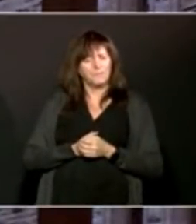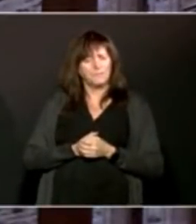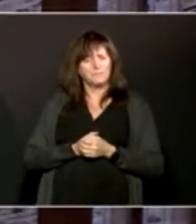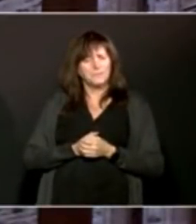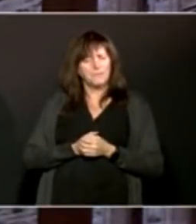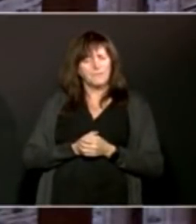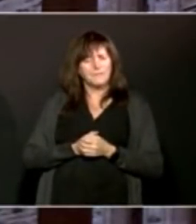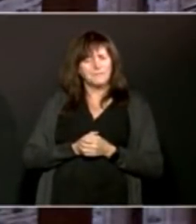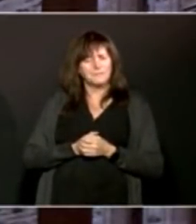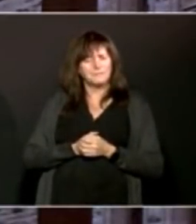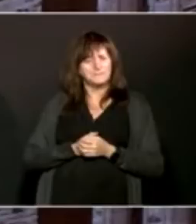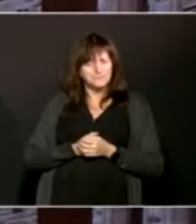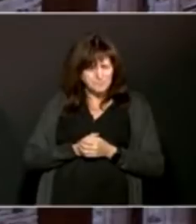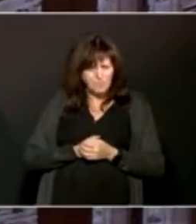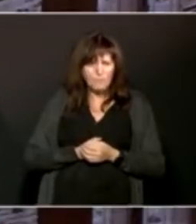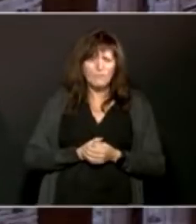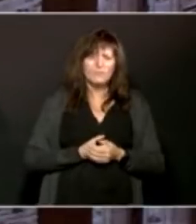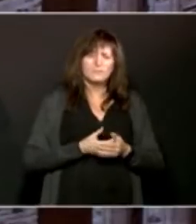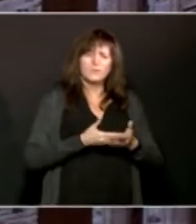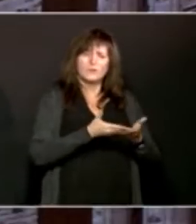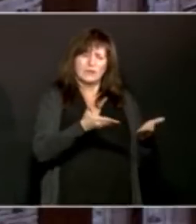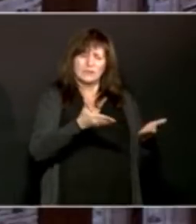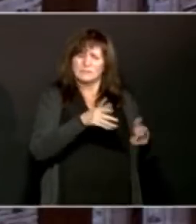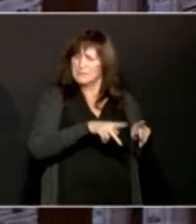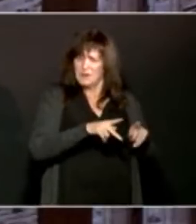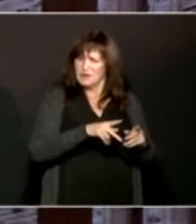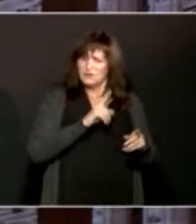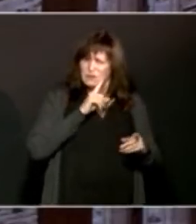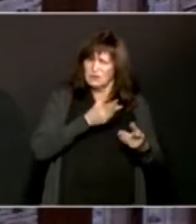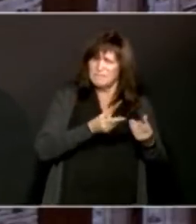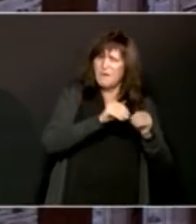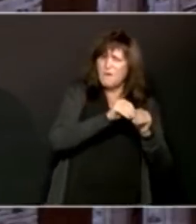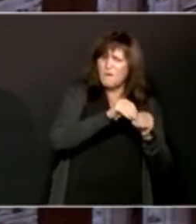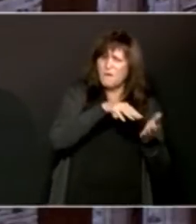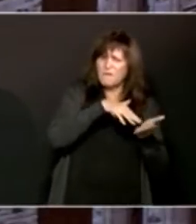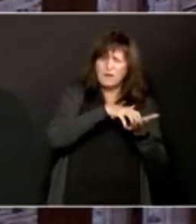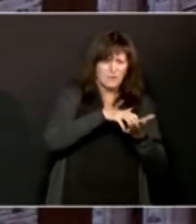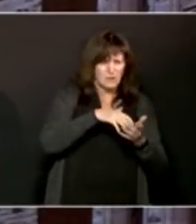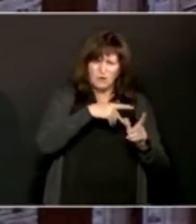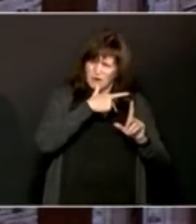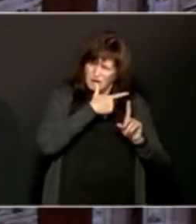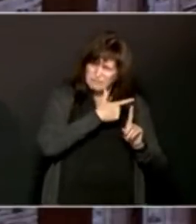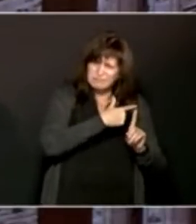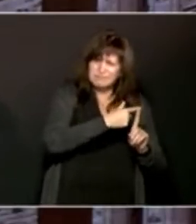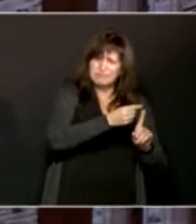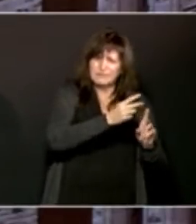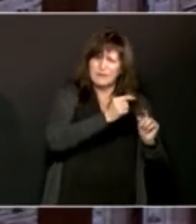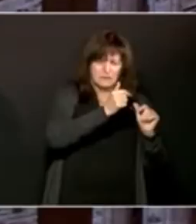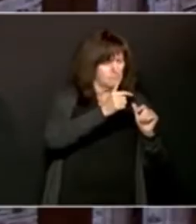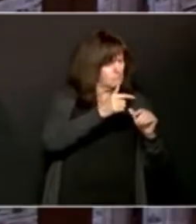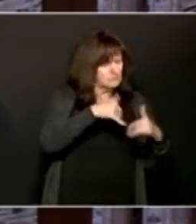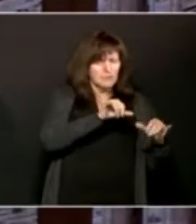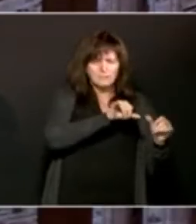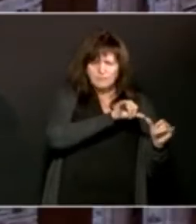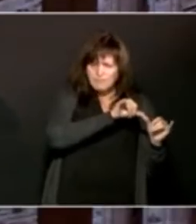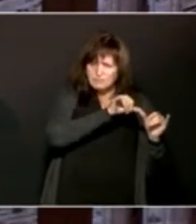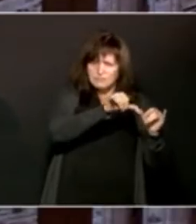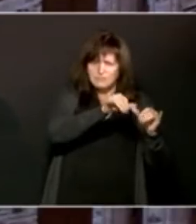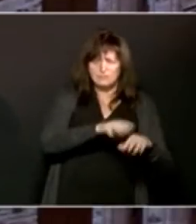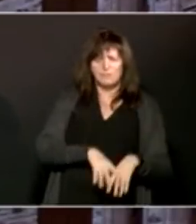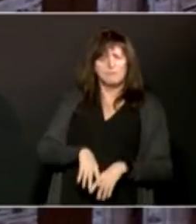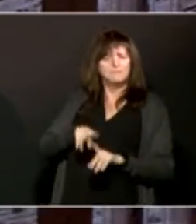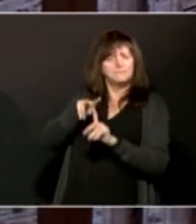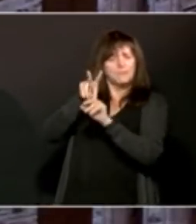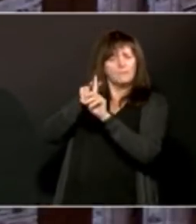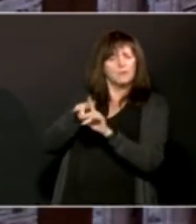vulnerability in there. So we are continuing that process. But, again, the booking system, so far, there have been some